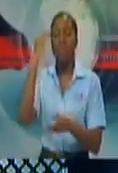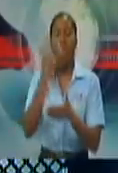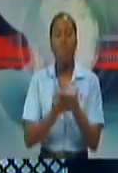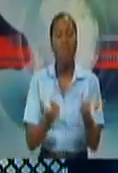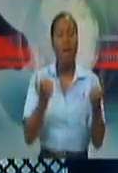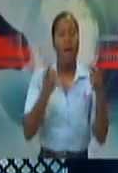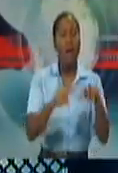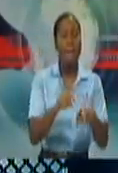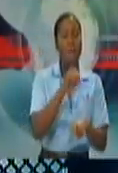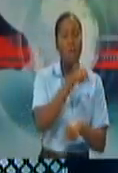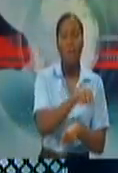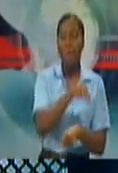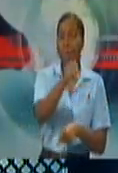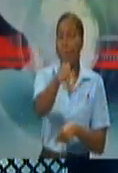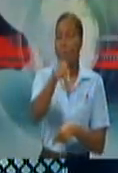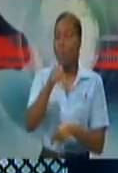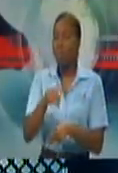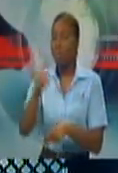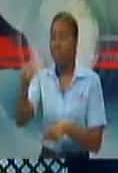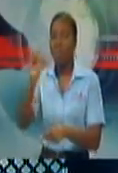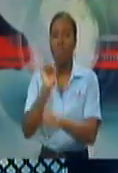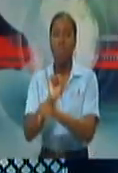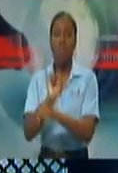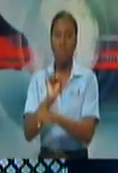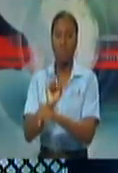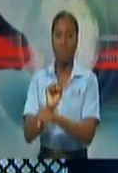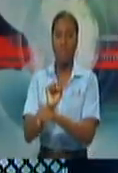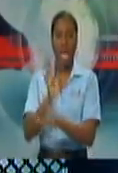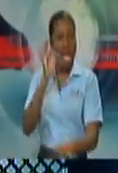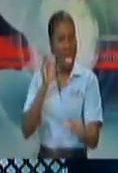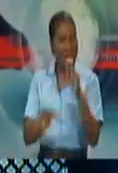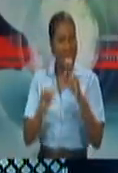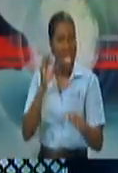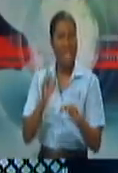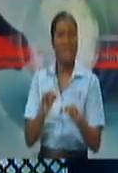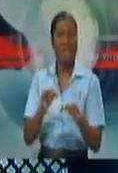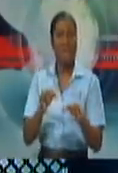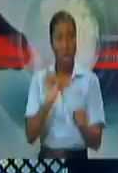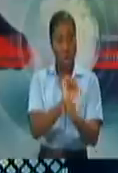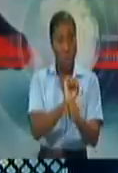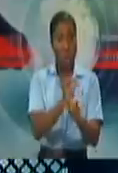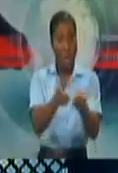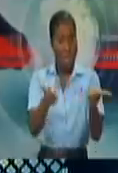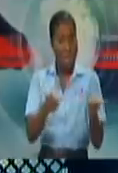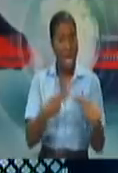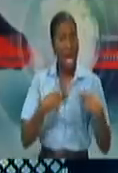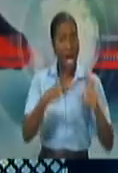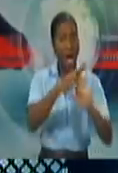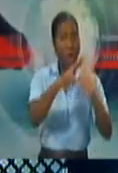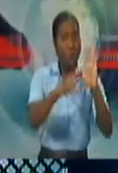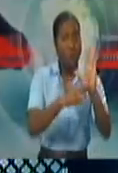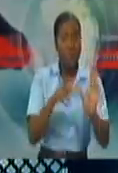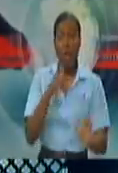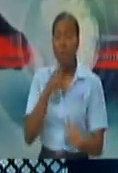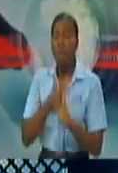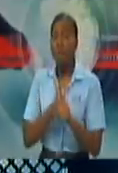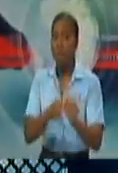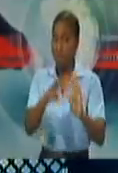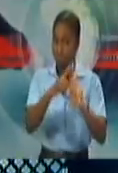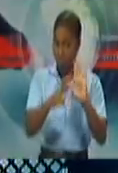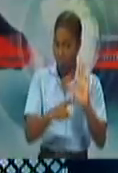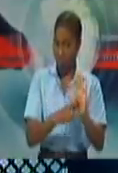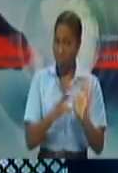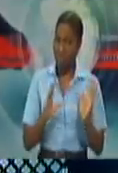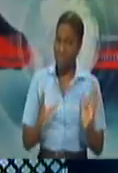whether the guidelines are there too, whether there are protocols being put in place out of the guidelines. that is the function of that cohort.